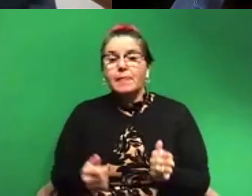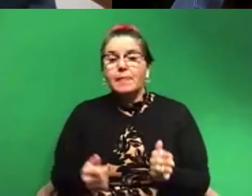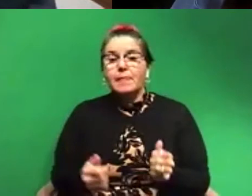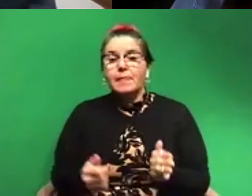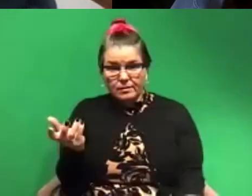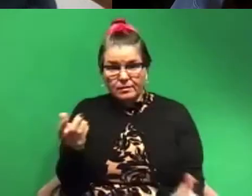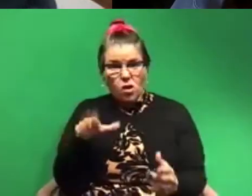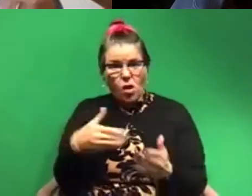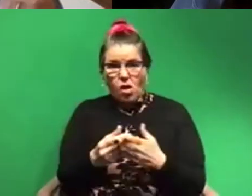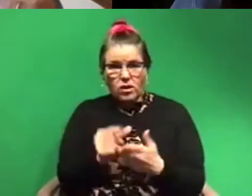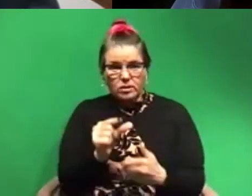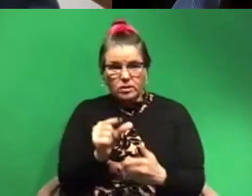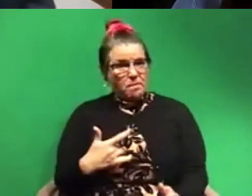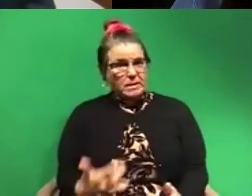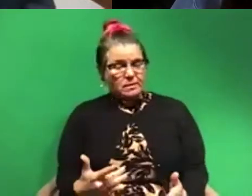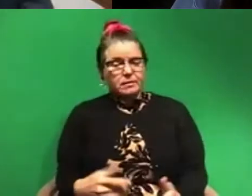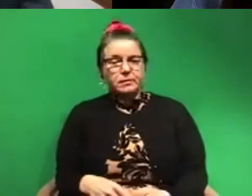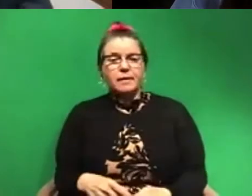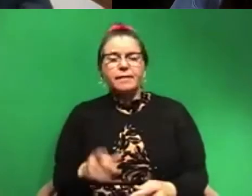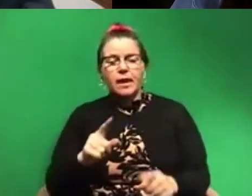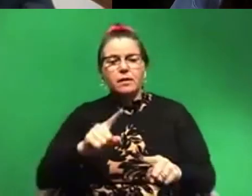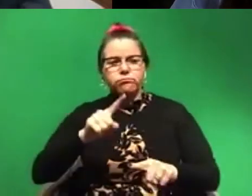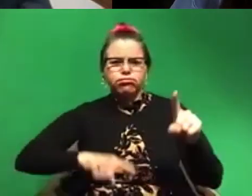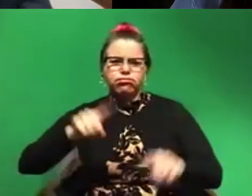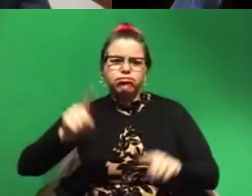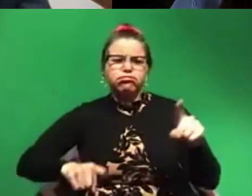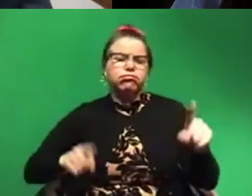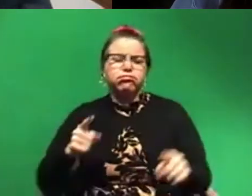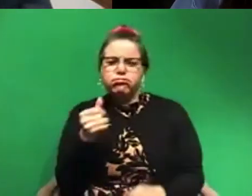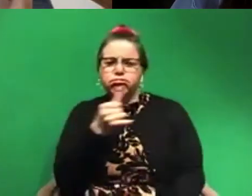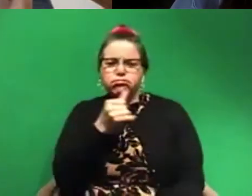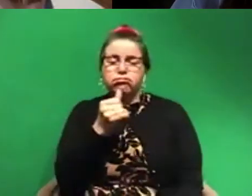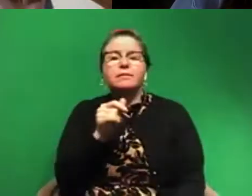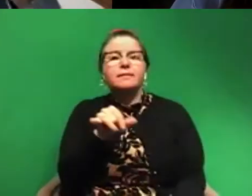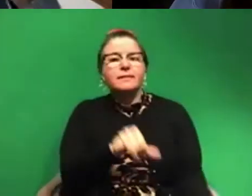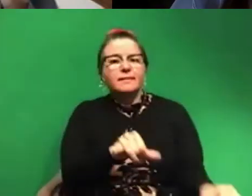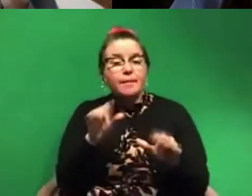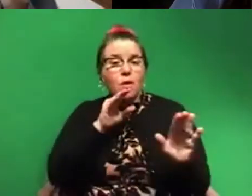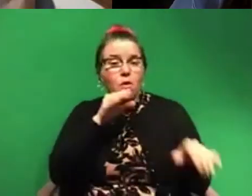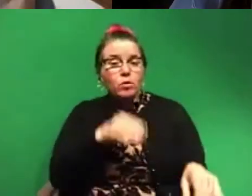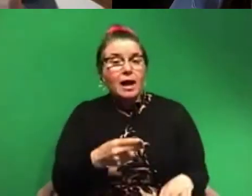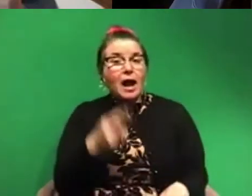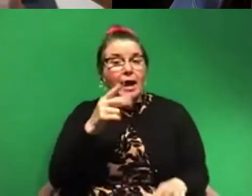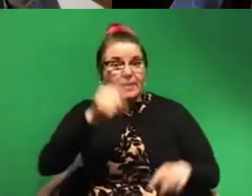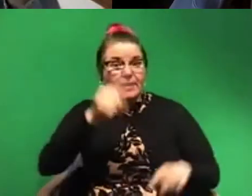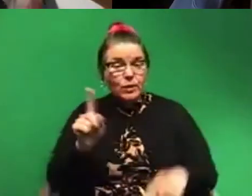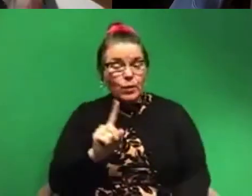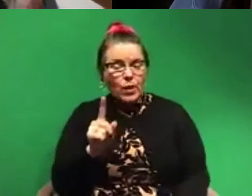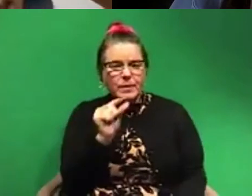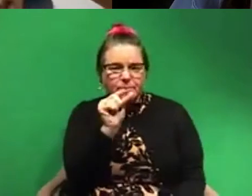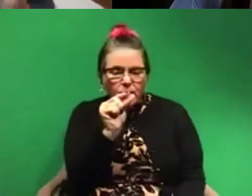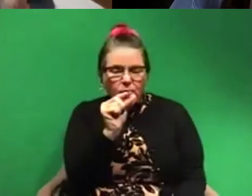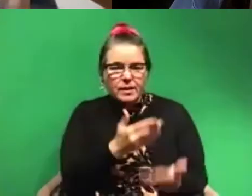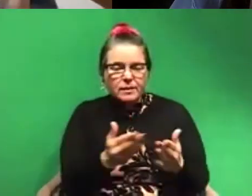they've diversified incredibly. Similarly in the ocean, the highest diversity is in the small critters. They're the tiny things like little